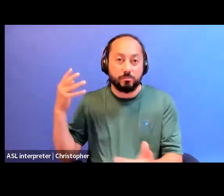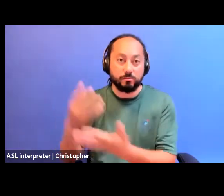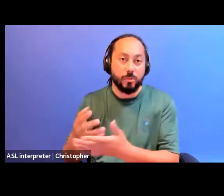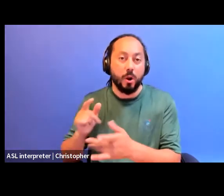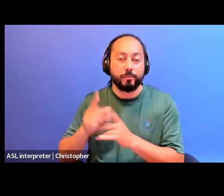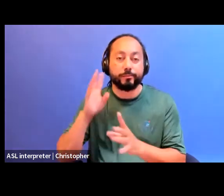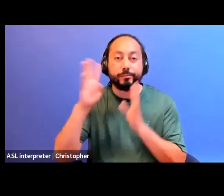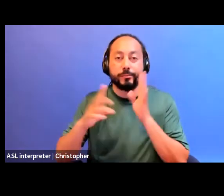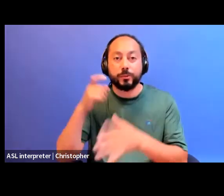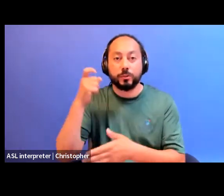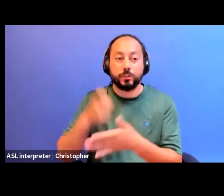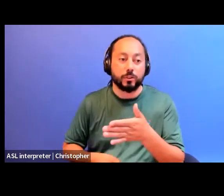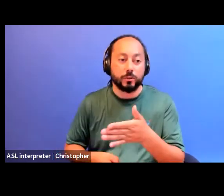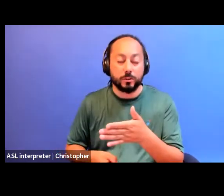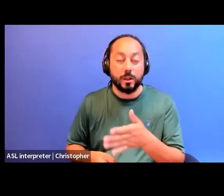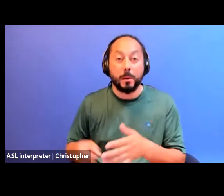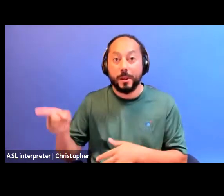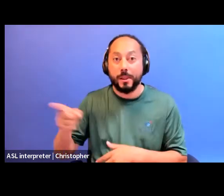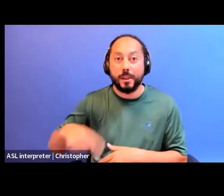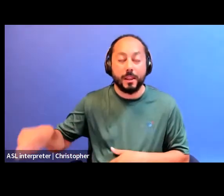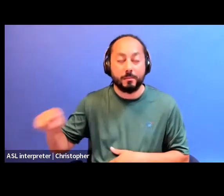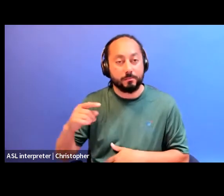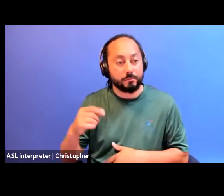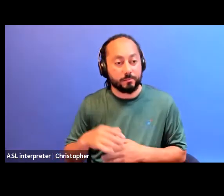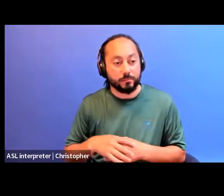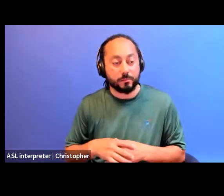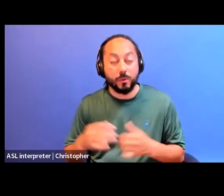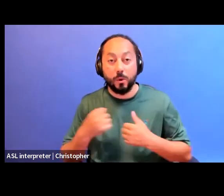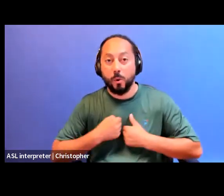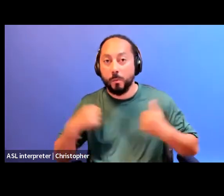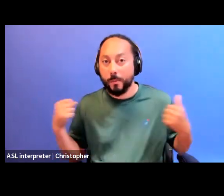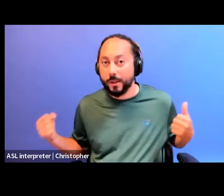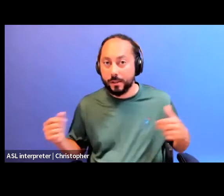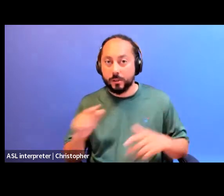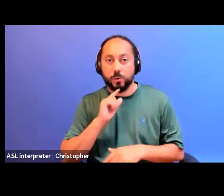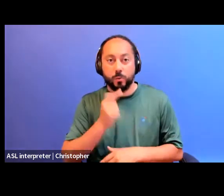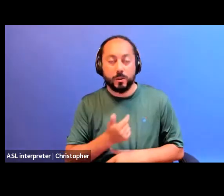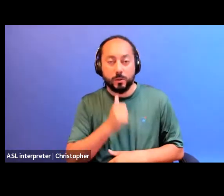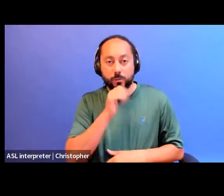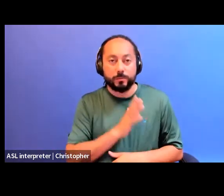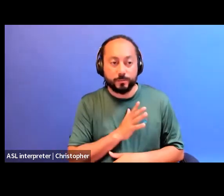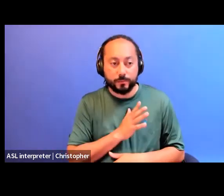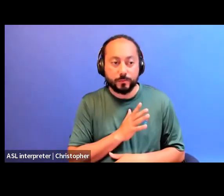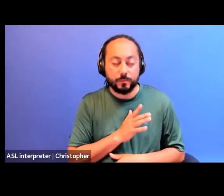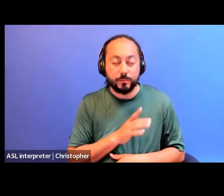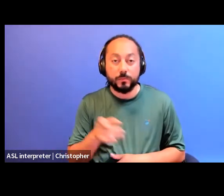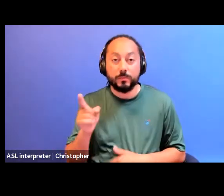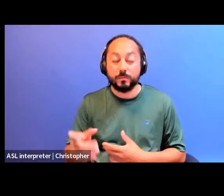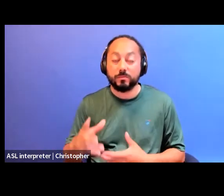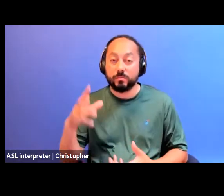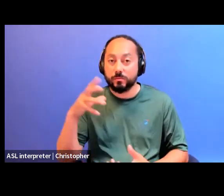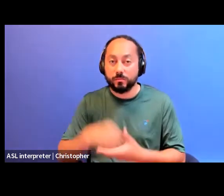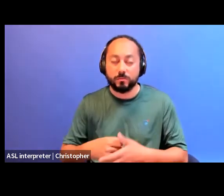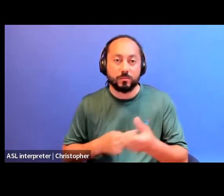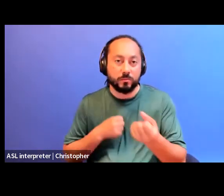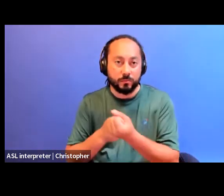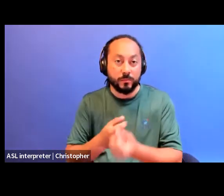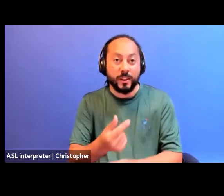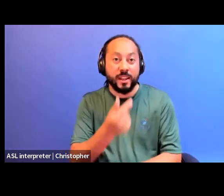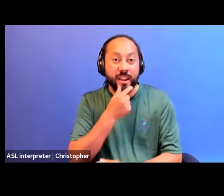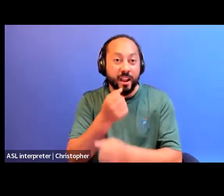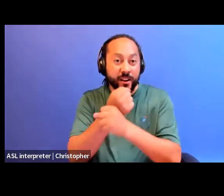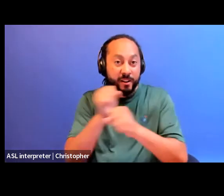were openly, at least in their own communities, queer women who were part of and supportive of the gay liberation struggle.